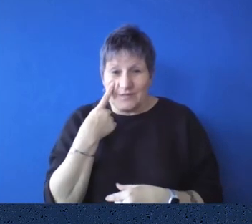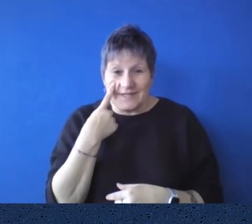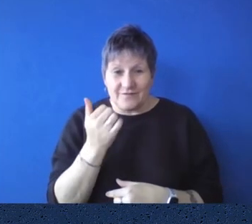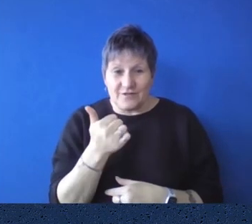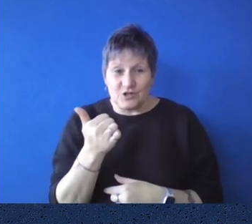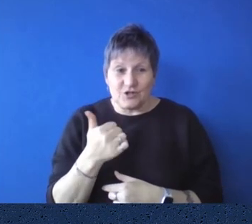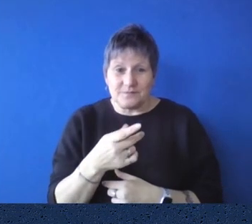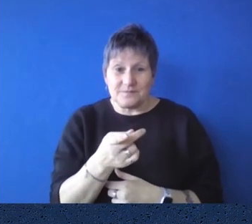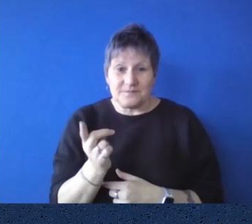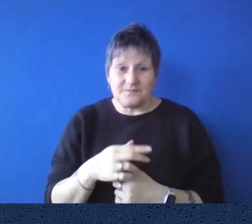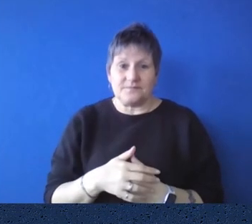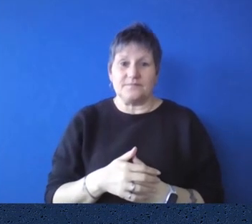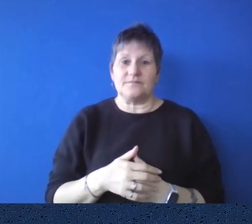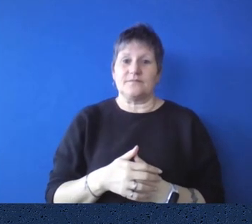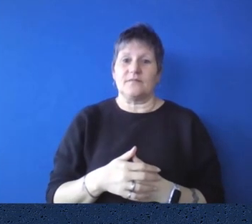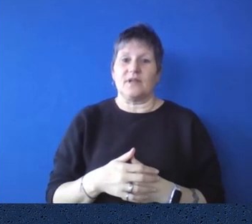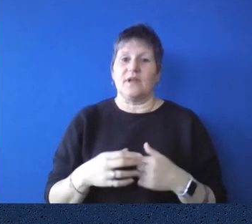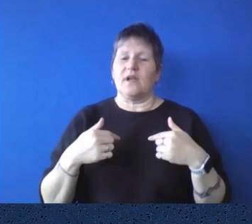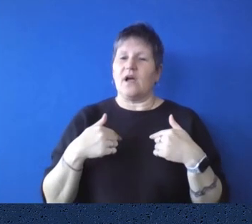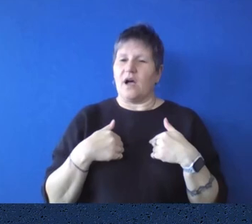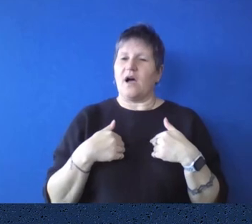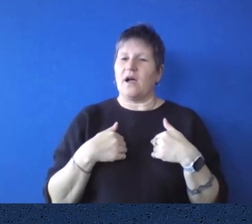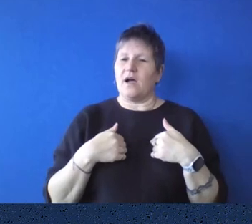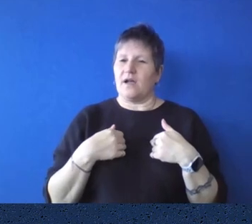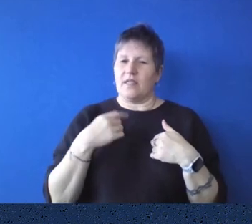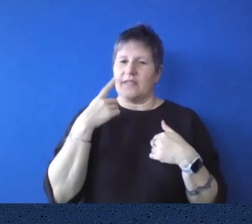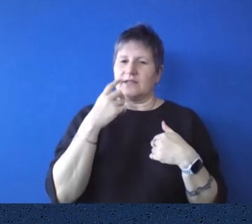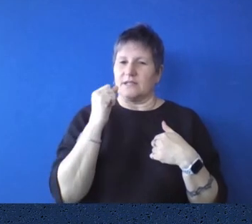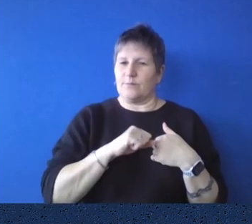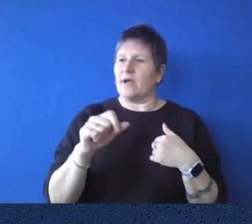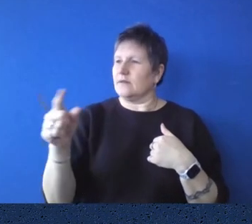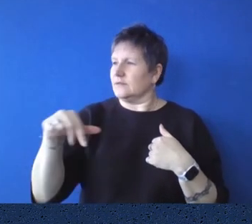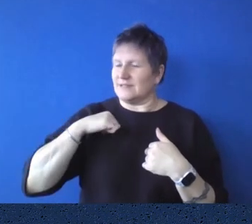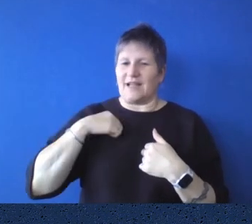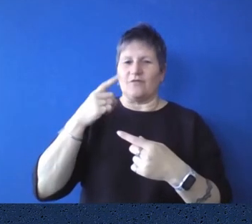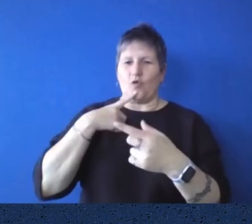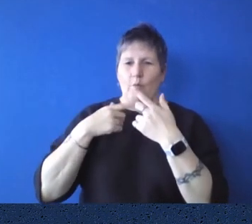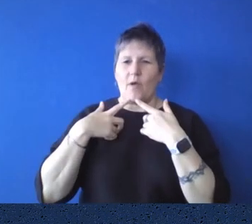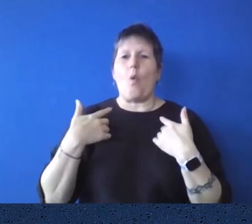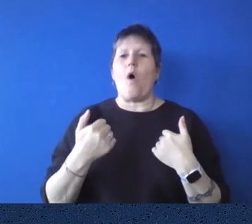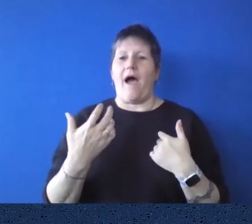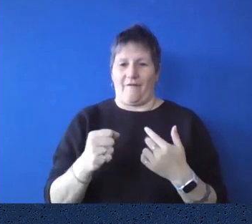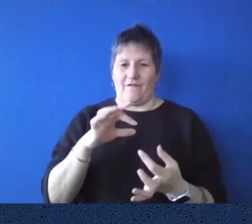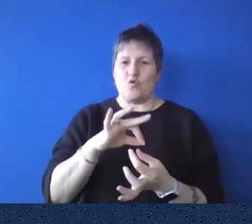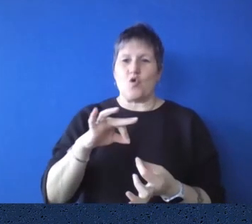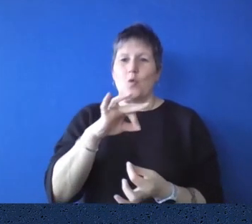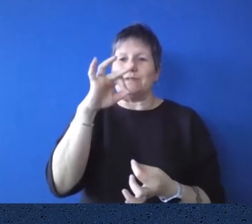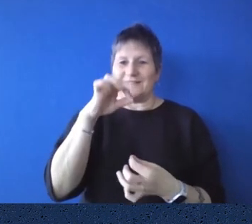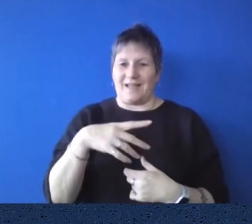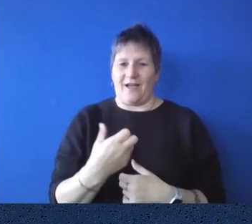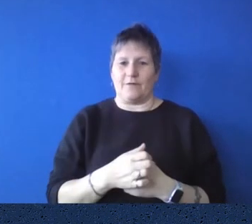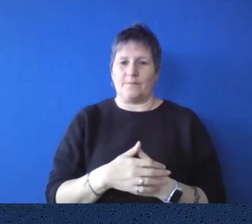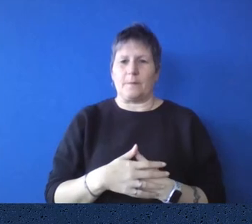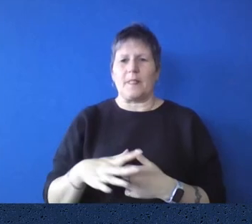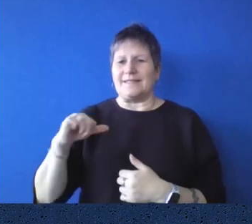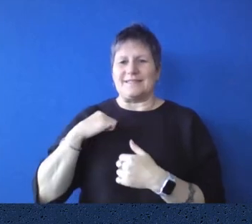ghost? I've said I have, but I've heard about it. Um, one of our staff members, um, when she'd come in early in the